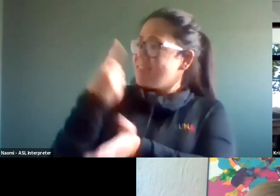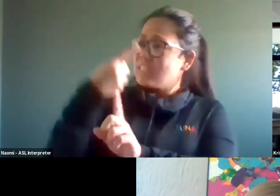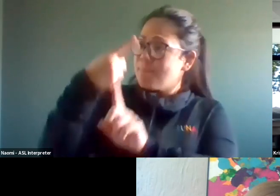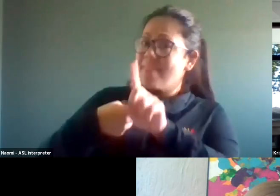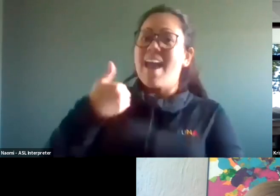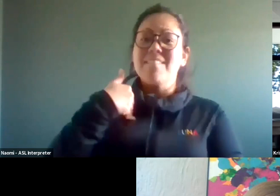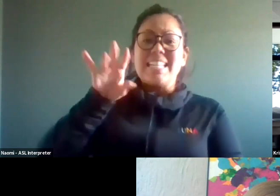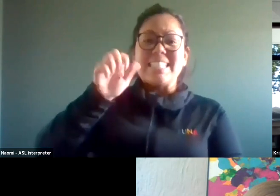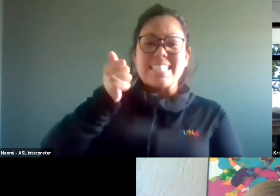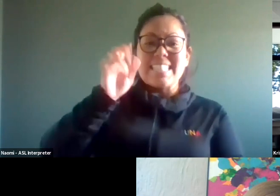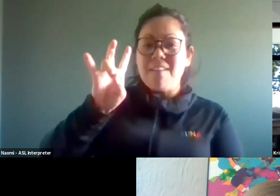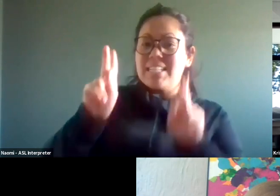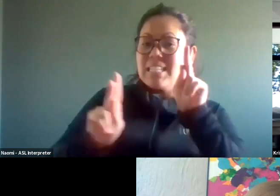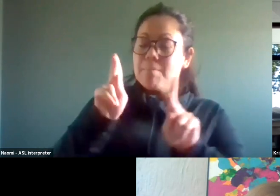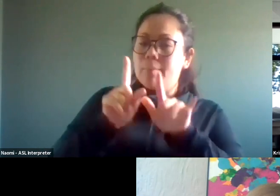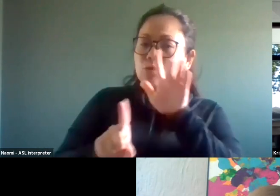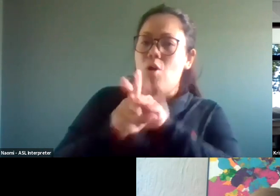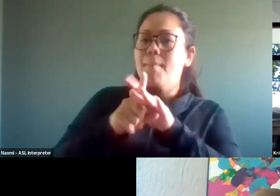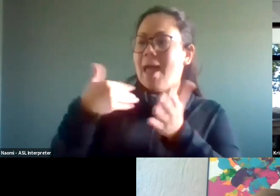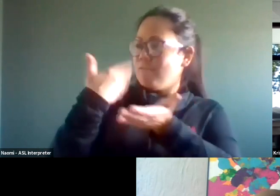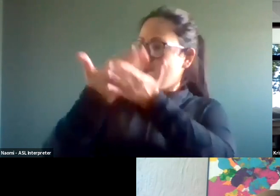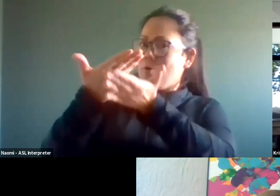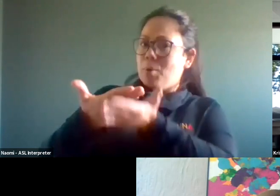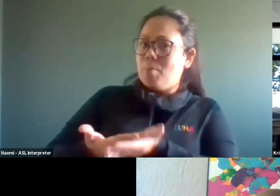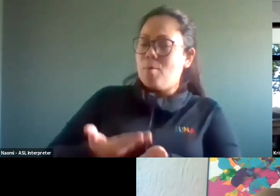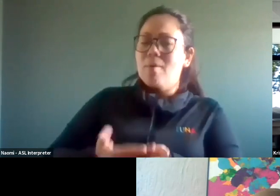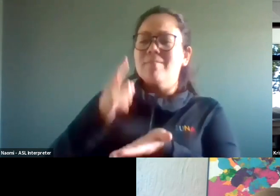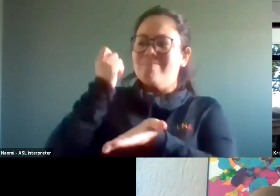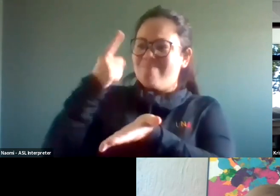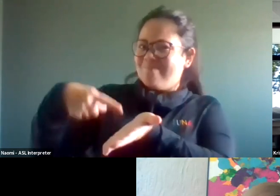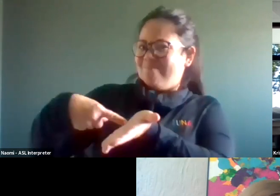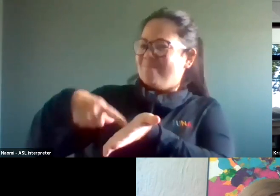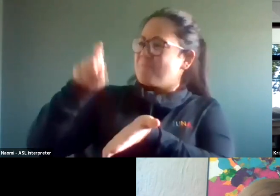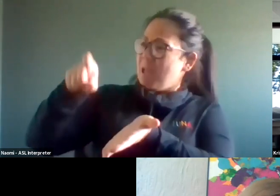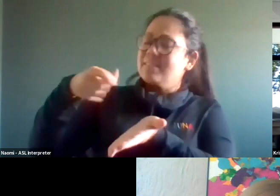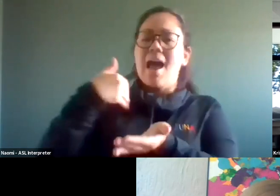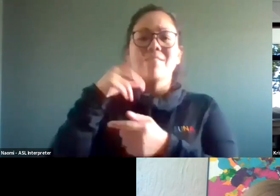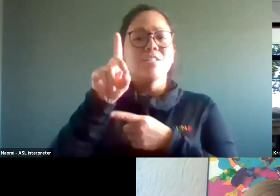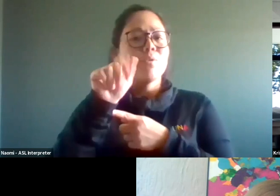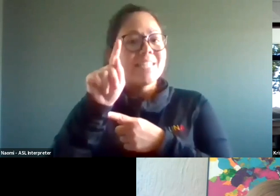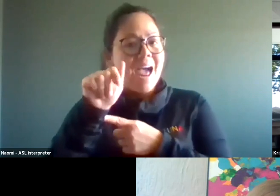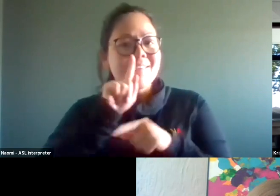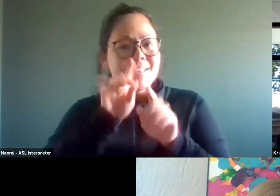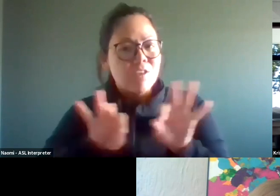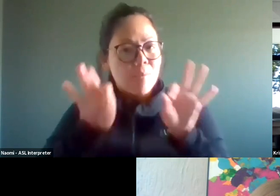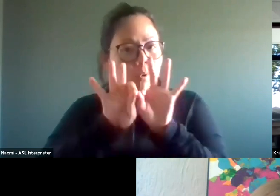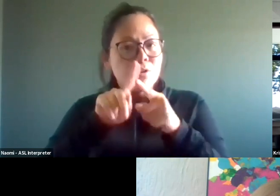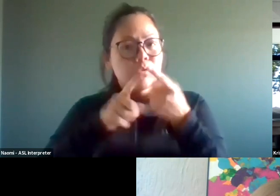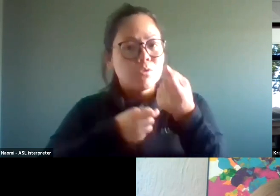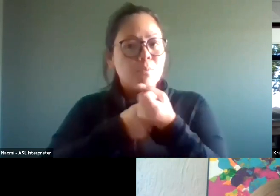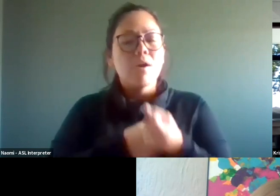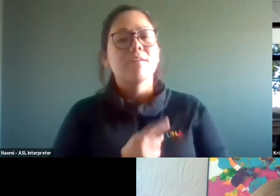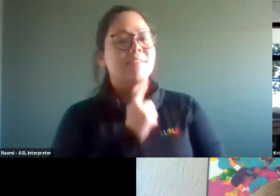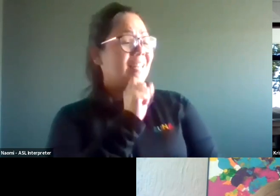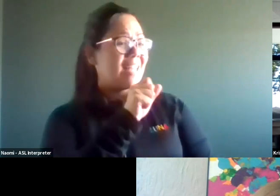17 people with this same thing. This is a problem. So data is really important too. Yeah,